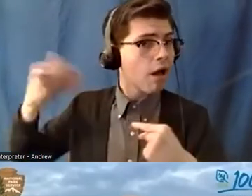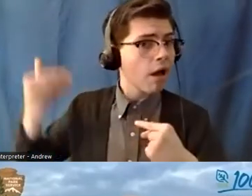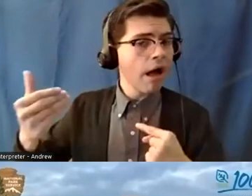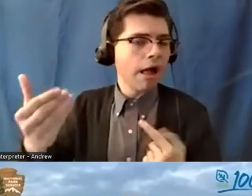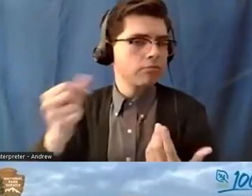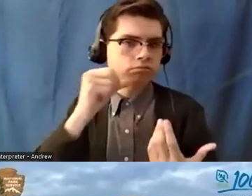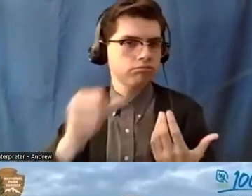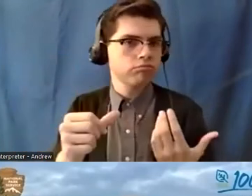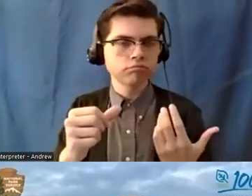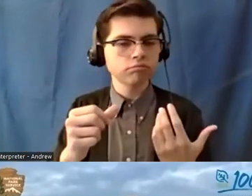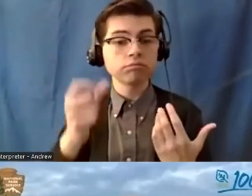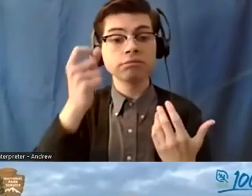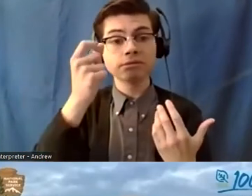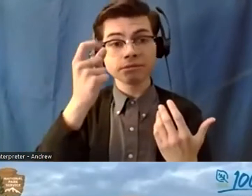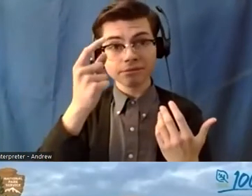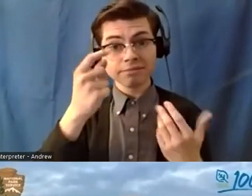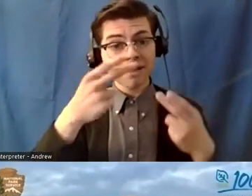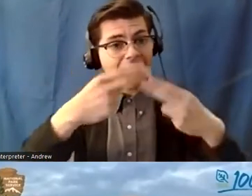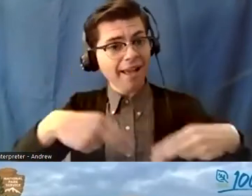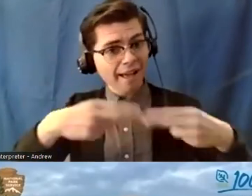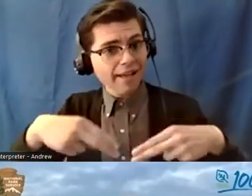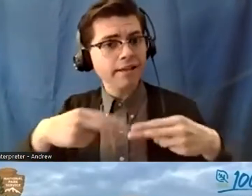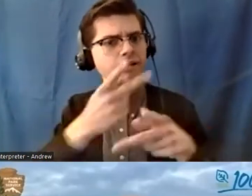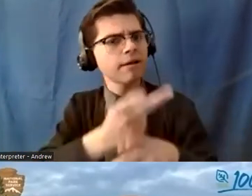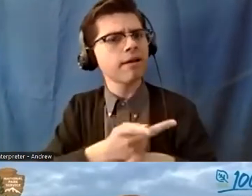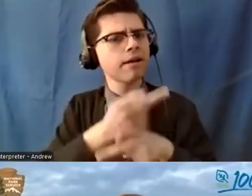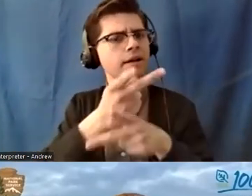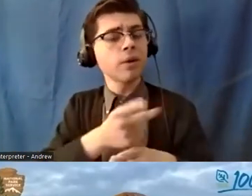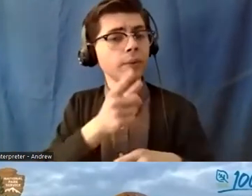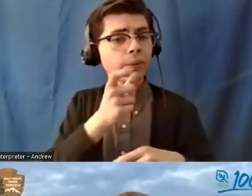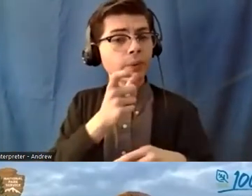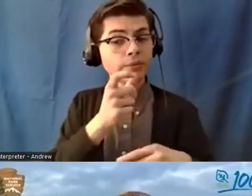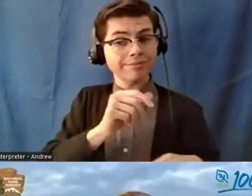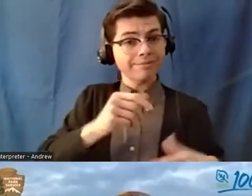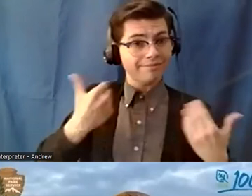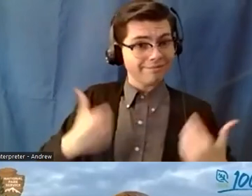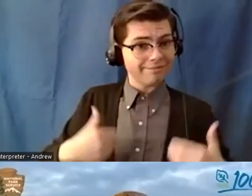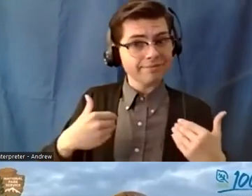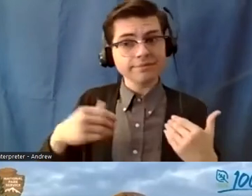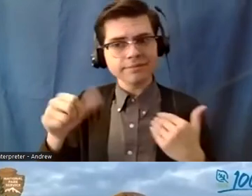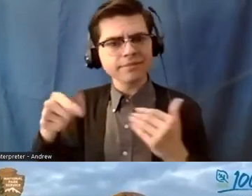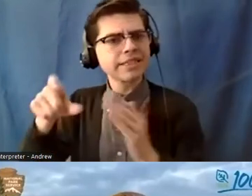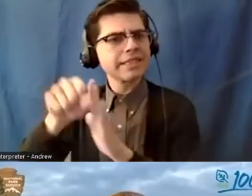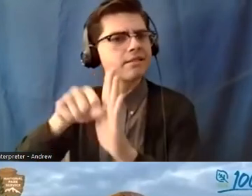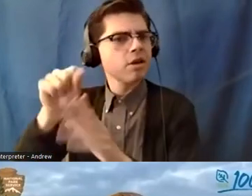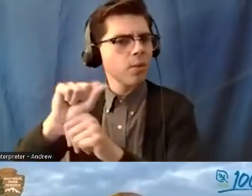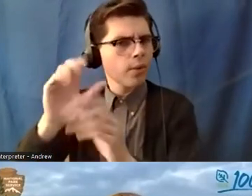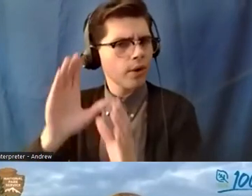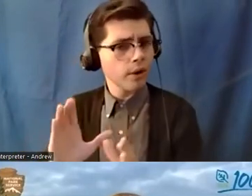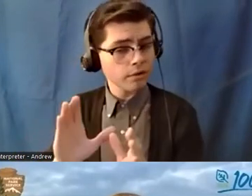-on care of the eggs were with the seasonal and myself and again this was a conservation emergency and the